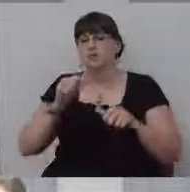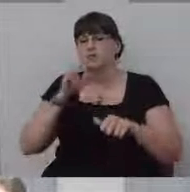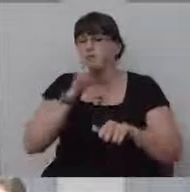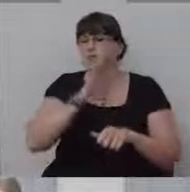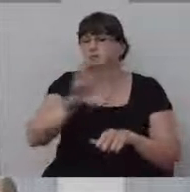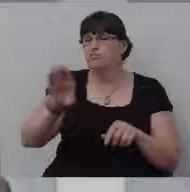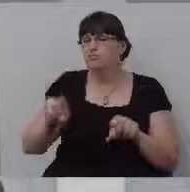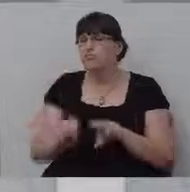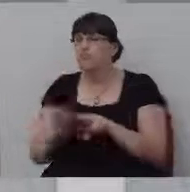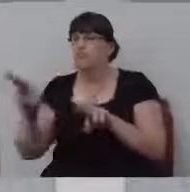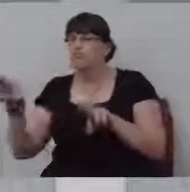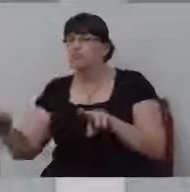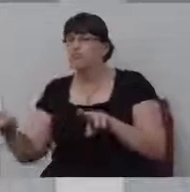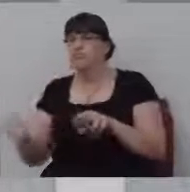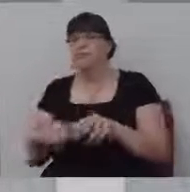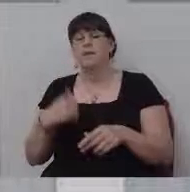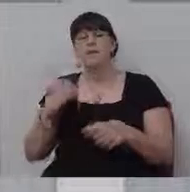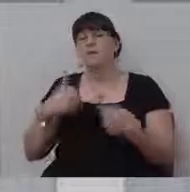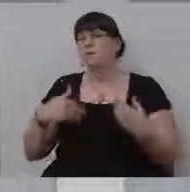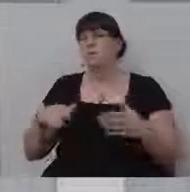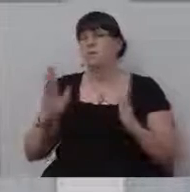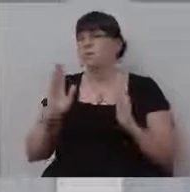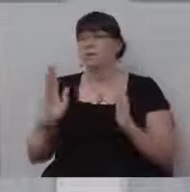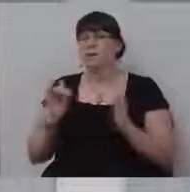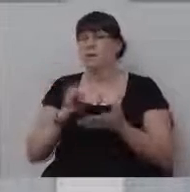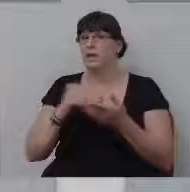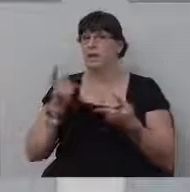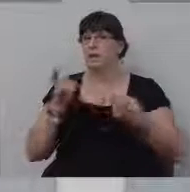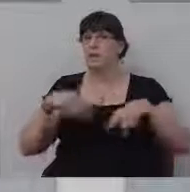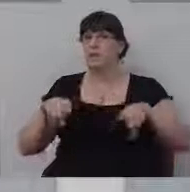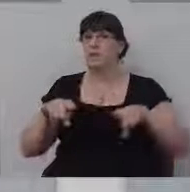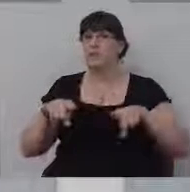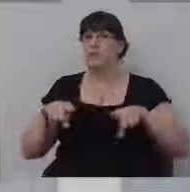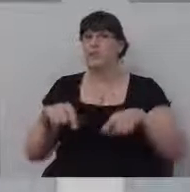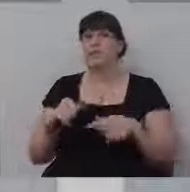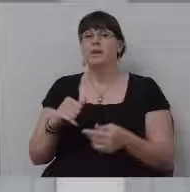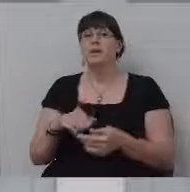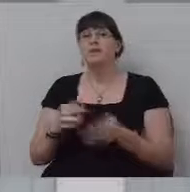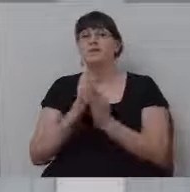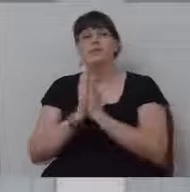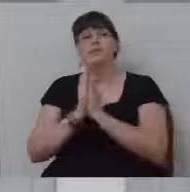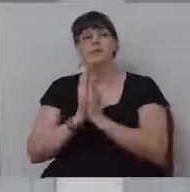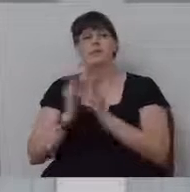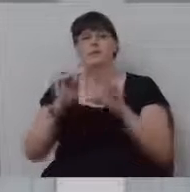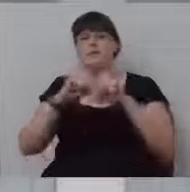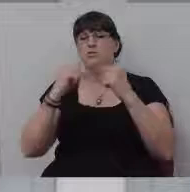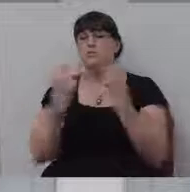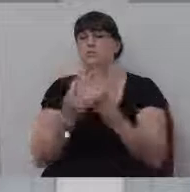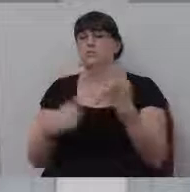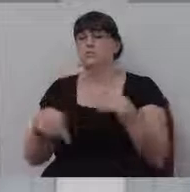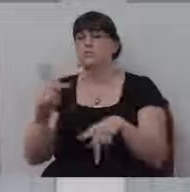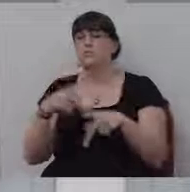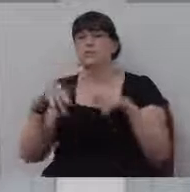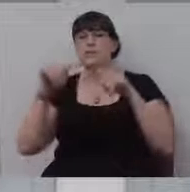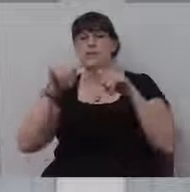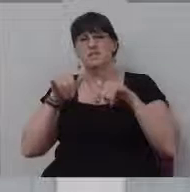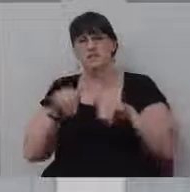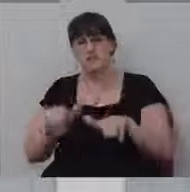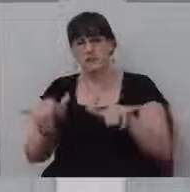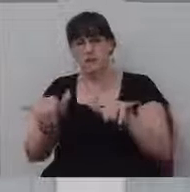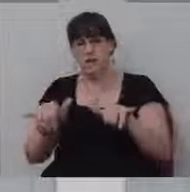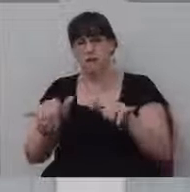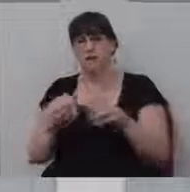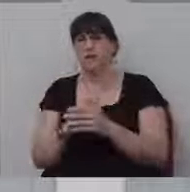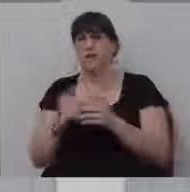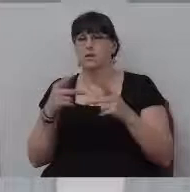that they'll not allow someone to pull them off of the course, the Lord Jesus Christ. And that this is a group of people that will stay the course. But Lord, I also